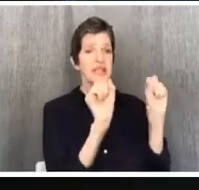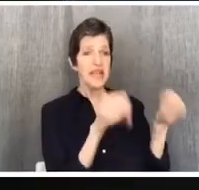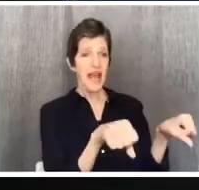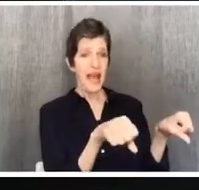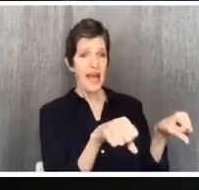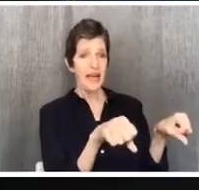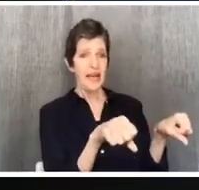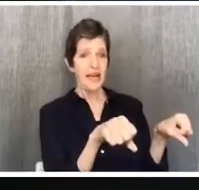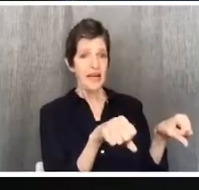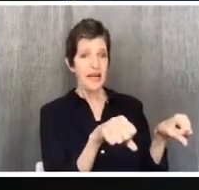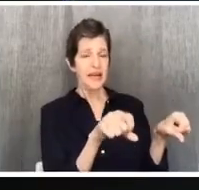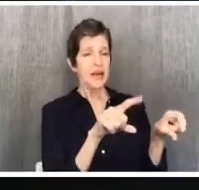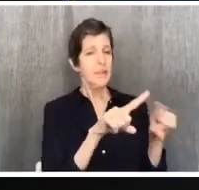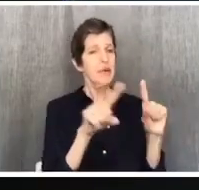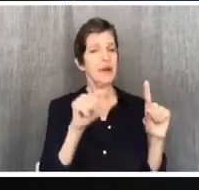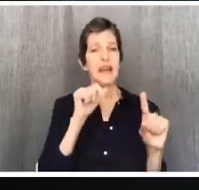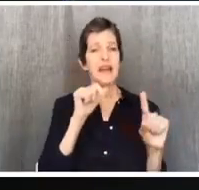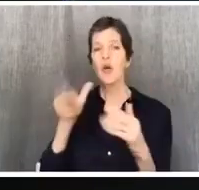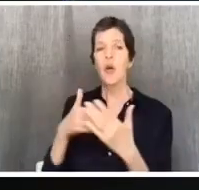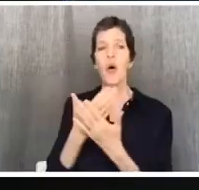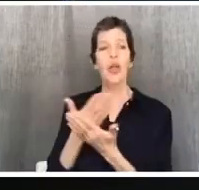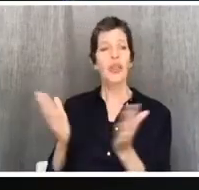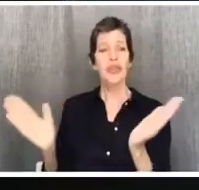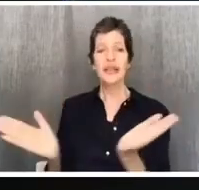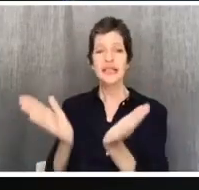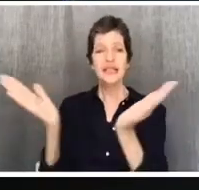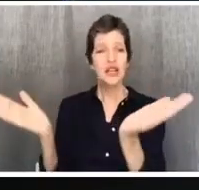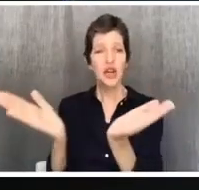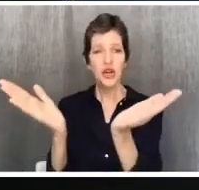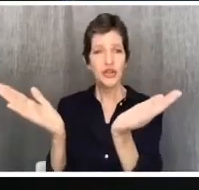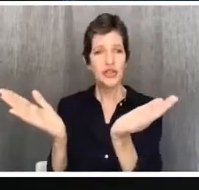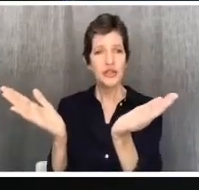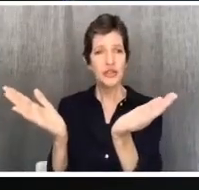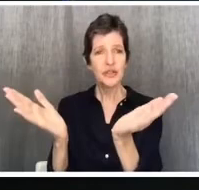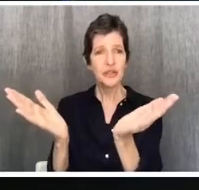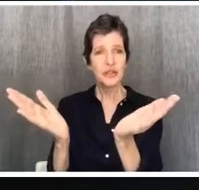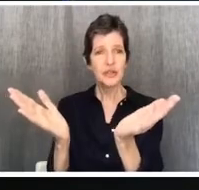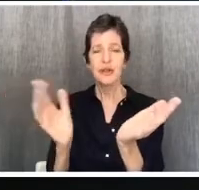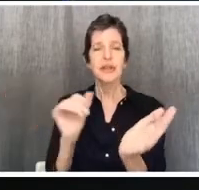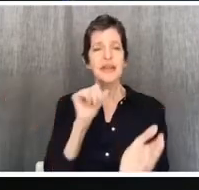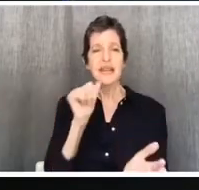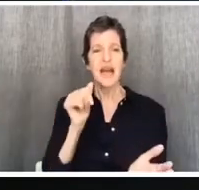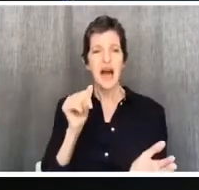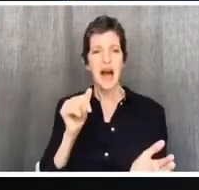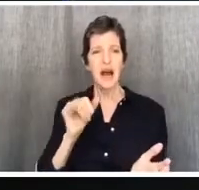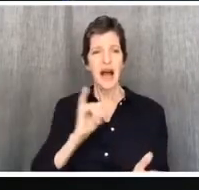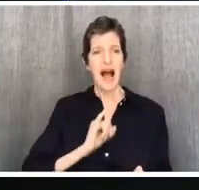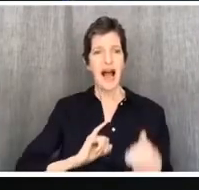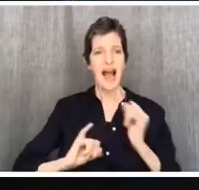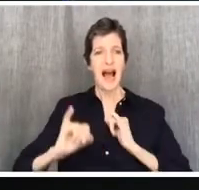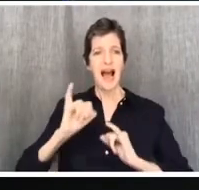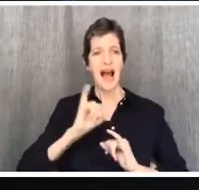all things build up. Let no one seek his own good, but the good of his neighbor.